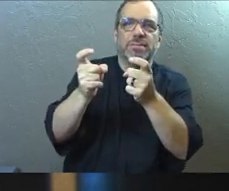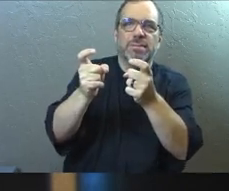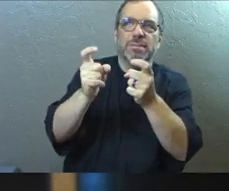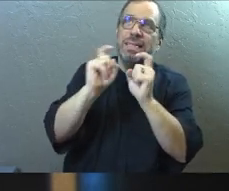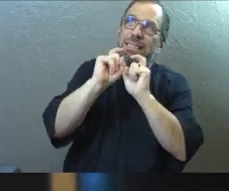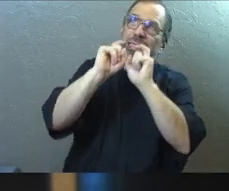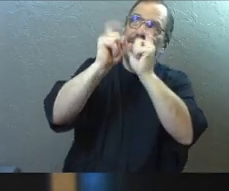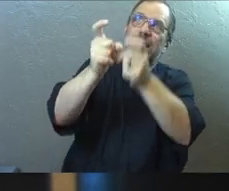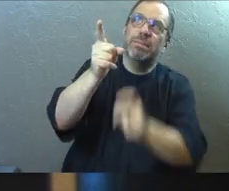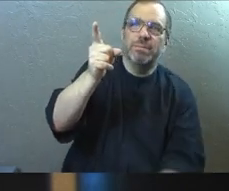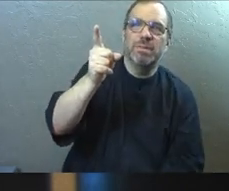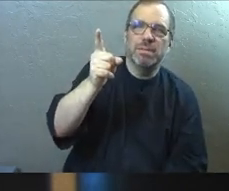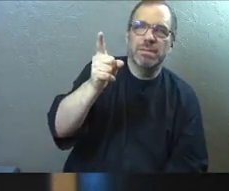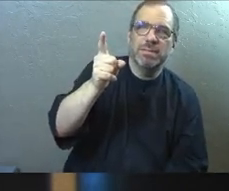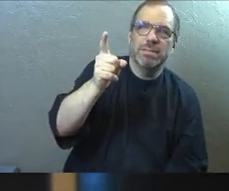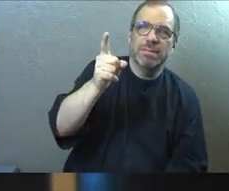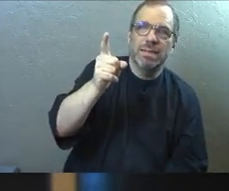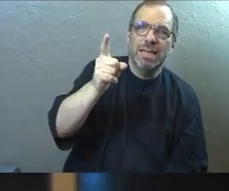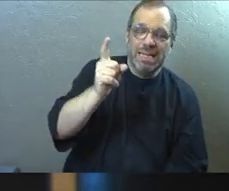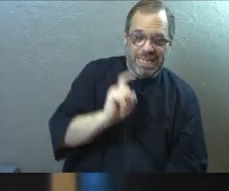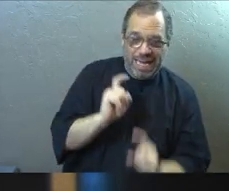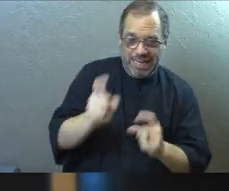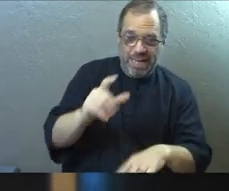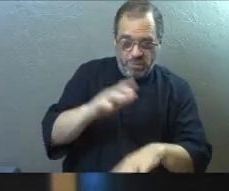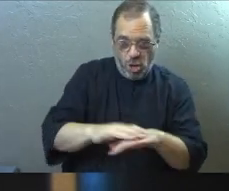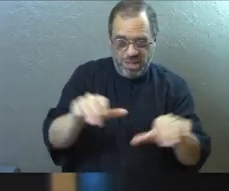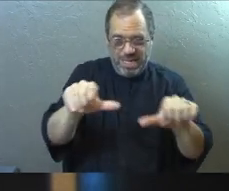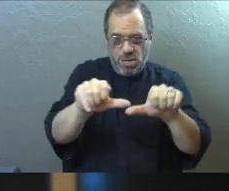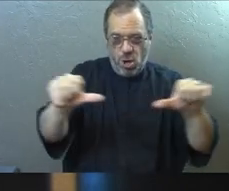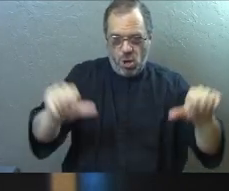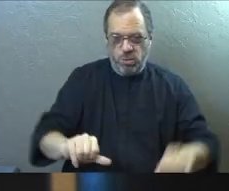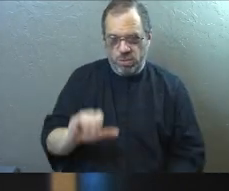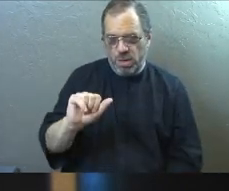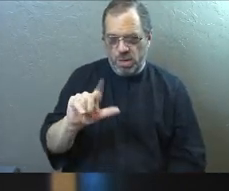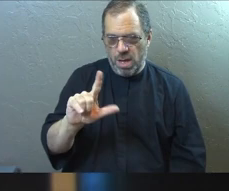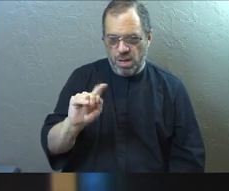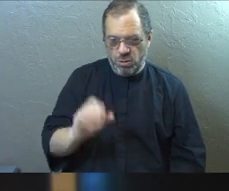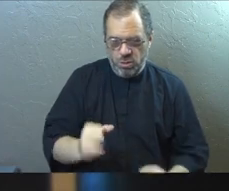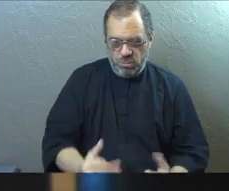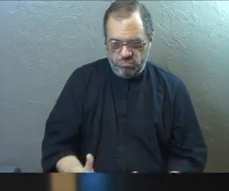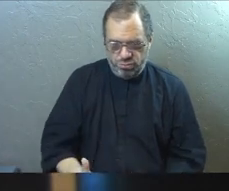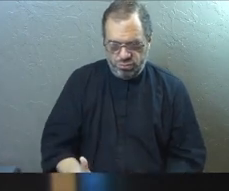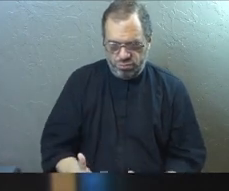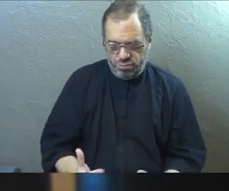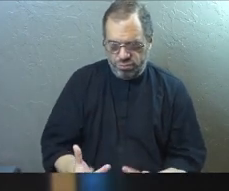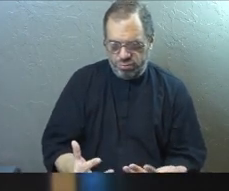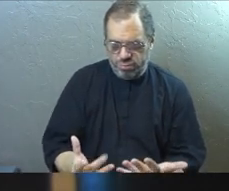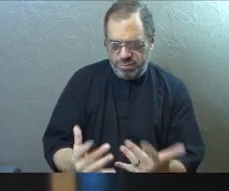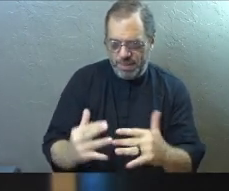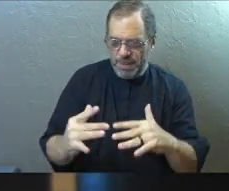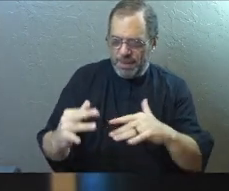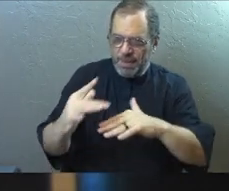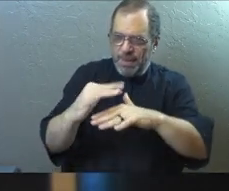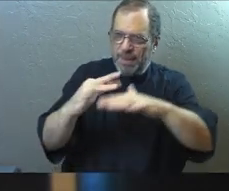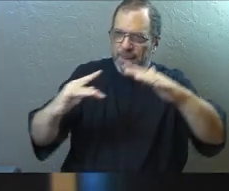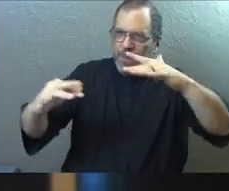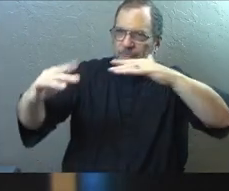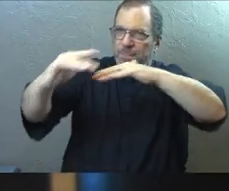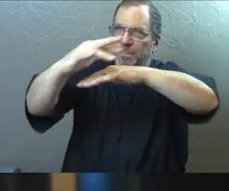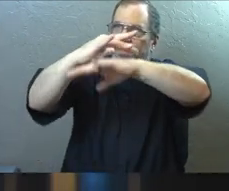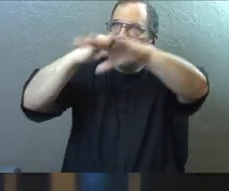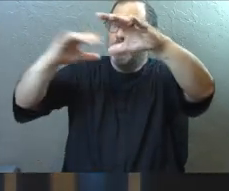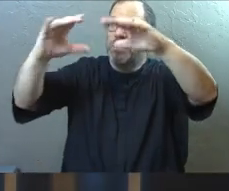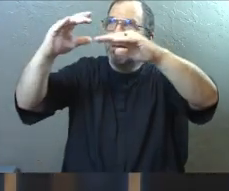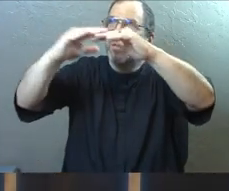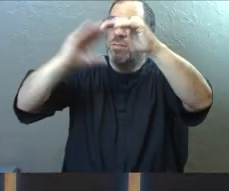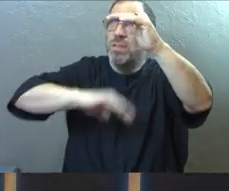to the Lord. And they would put their gift on the altar and the altar would burn it up and the smoke would rise to their Father in heaven. And